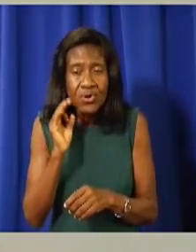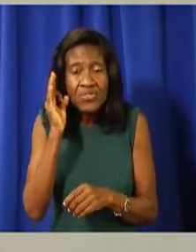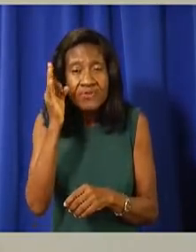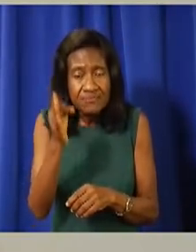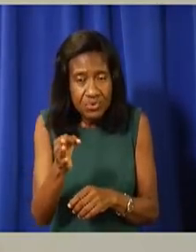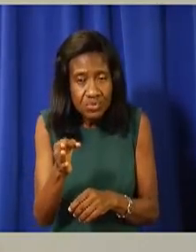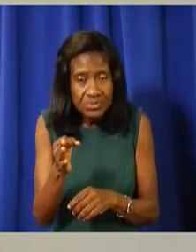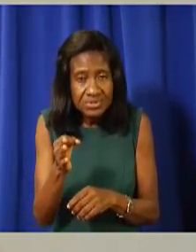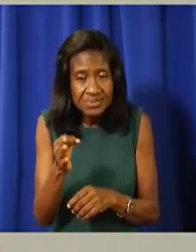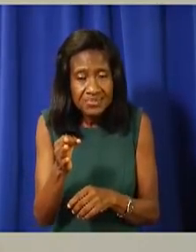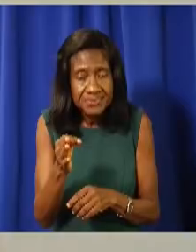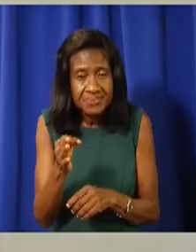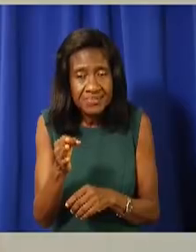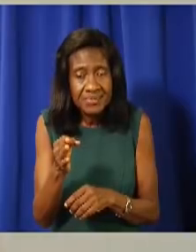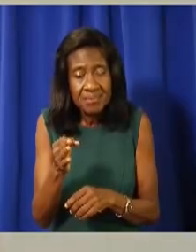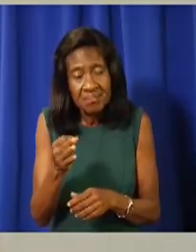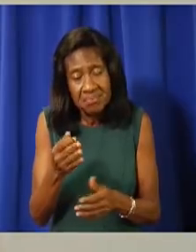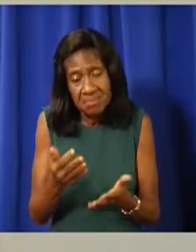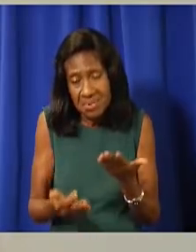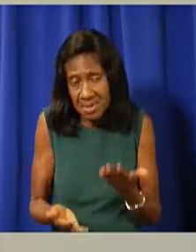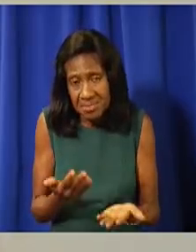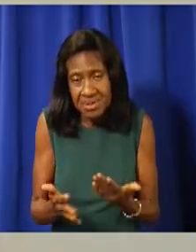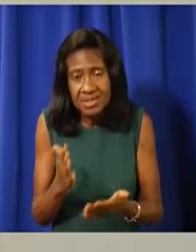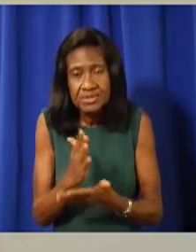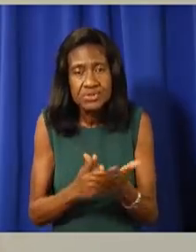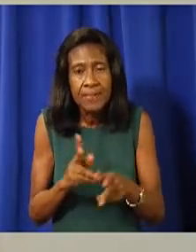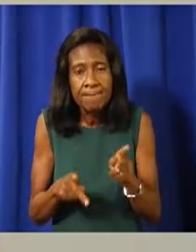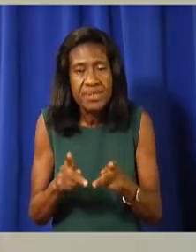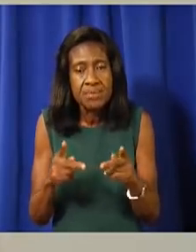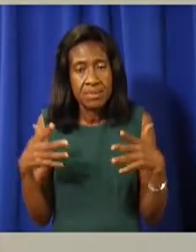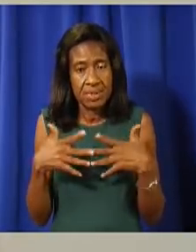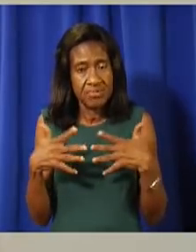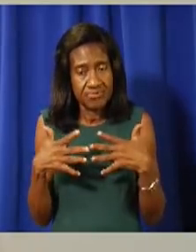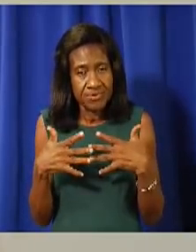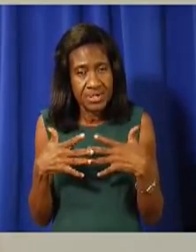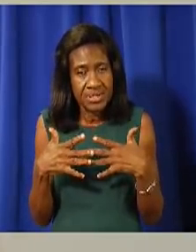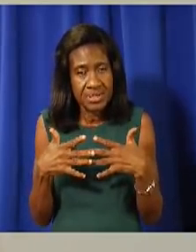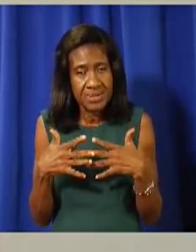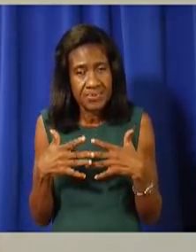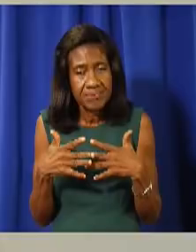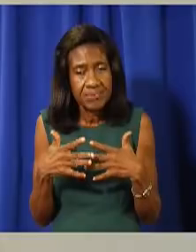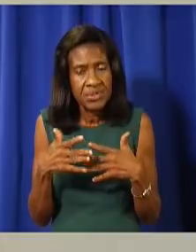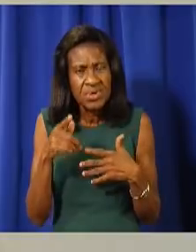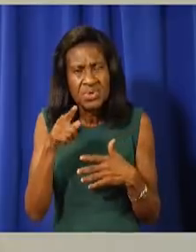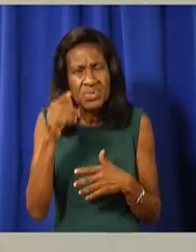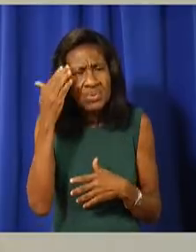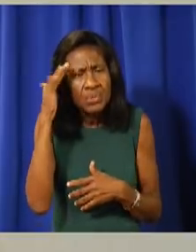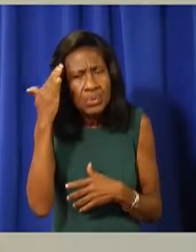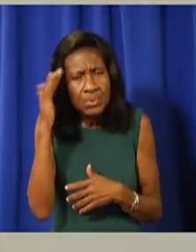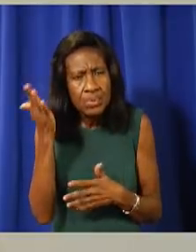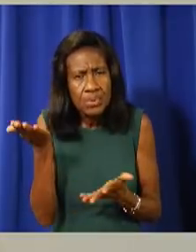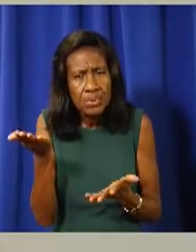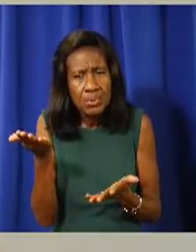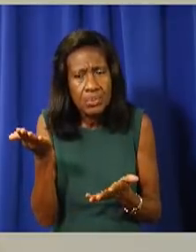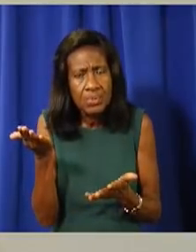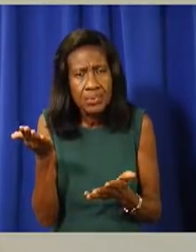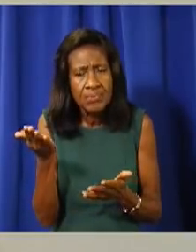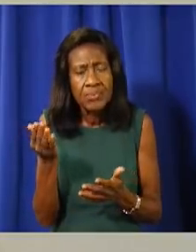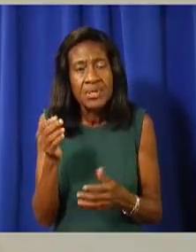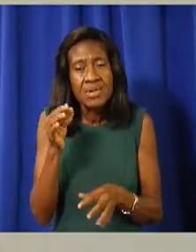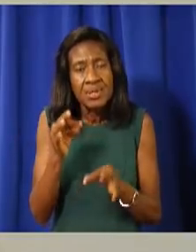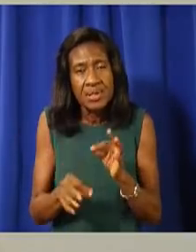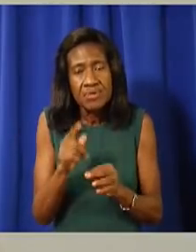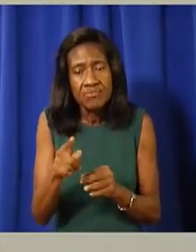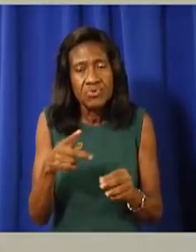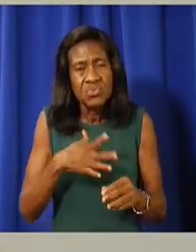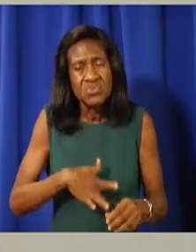may feel anxious and fearful. Uncertainty can be unsettling. If you feel worried or